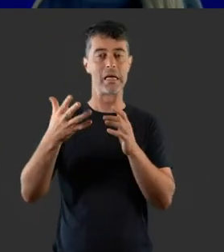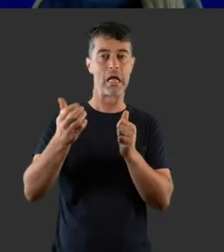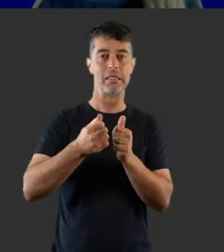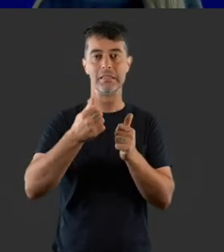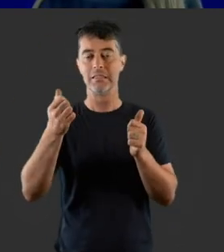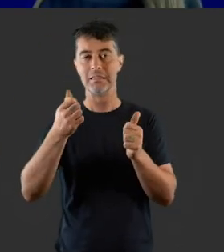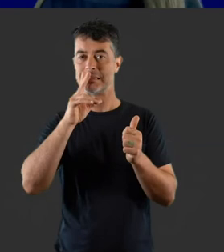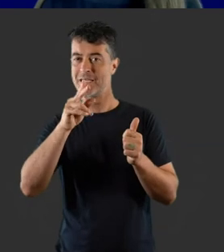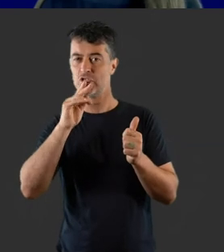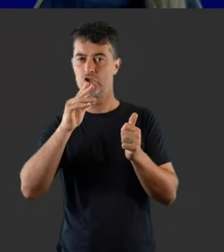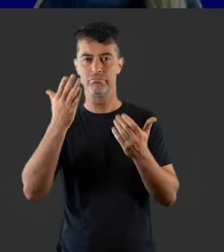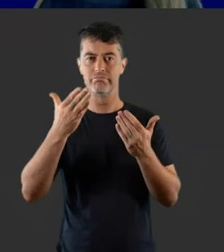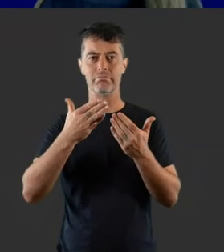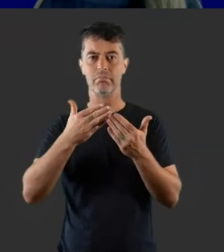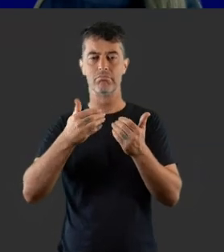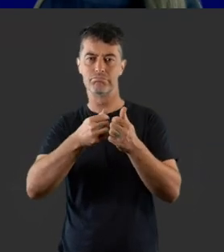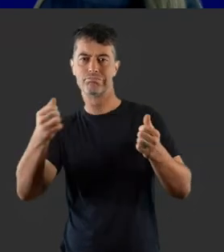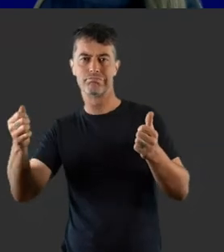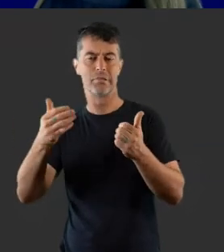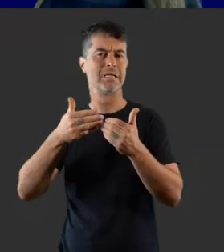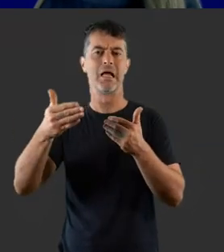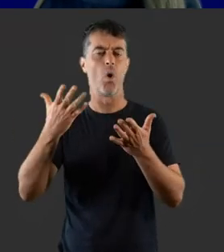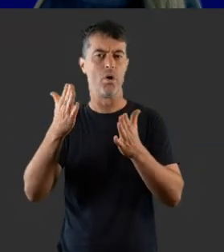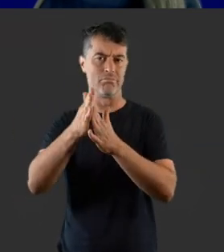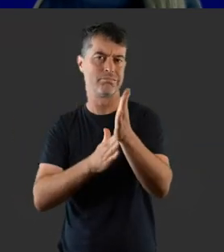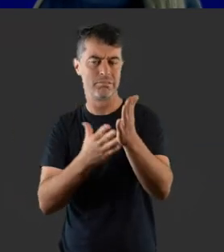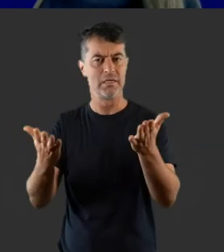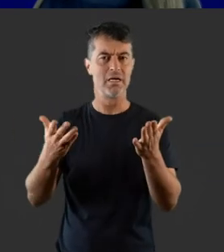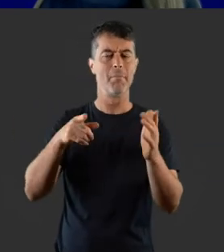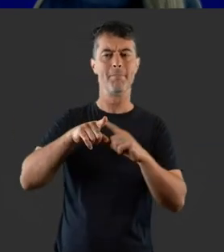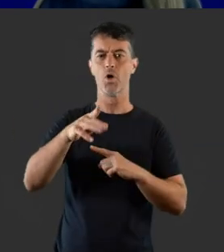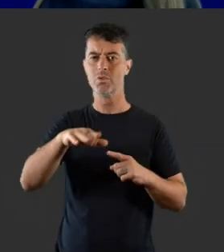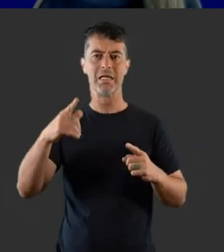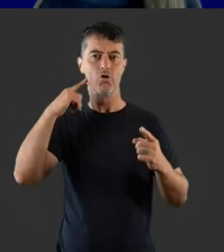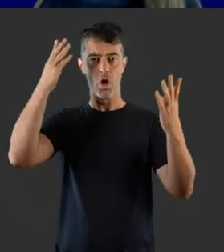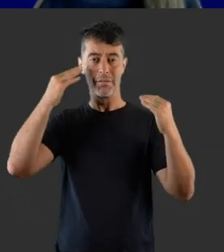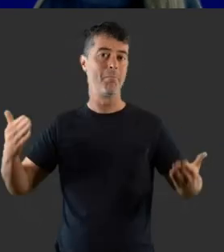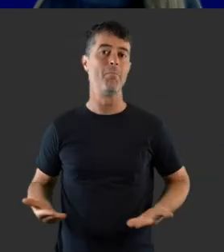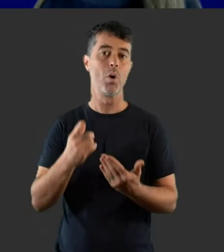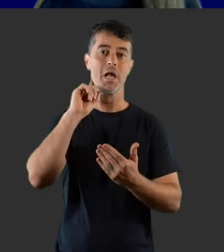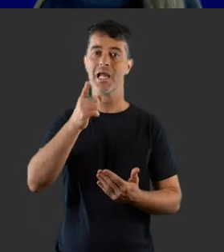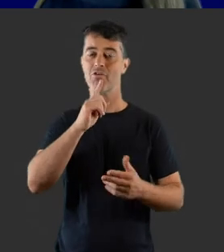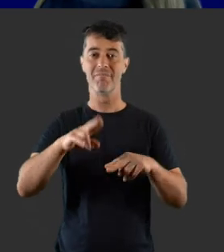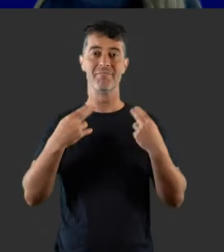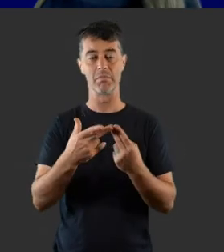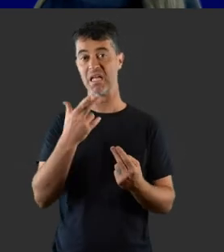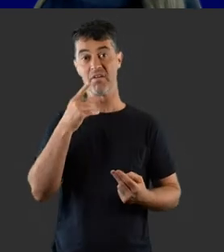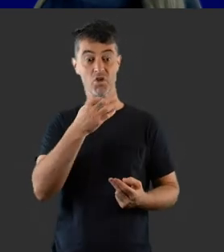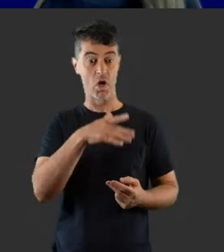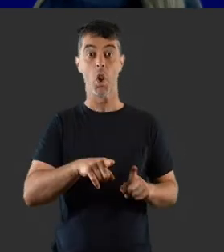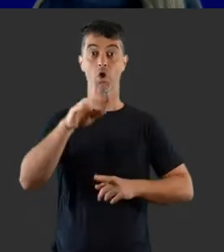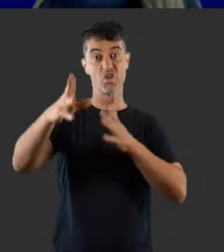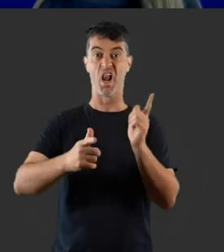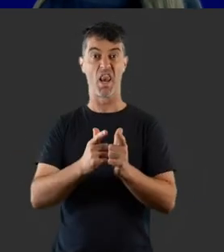Hearing loss can result in delayed speech and language development. Most children with hearing losses are born to hearing families.